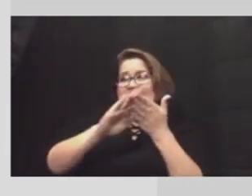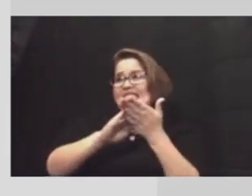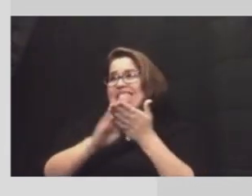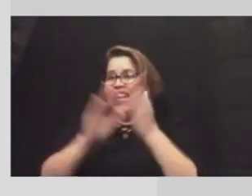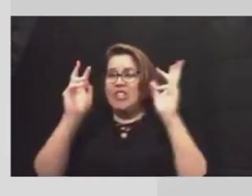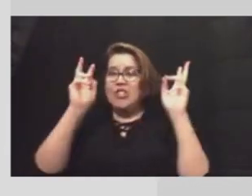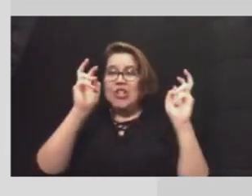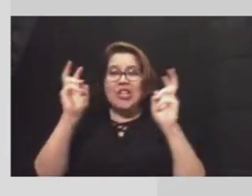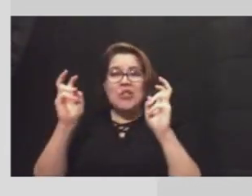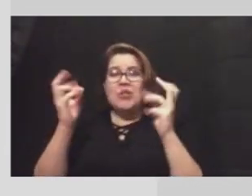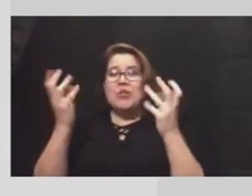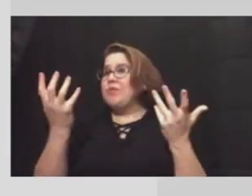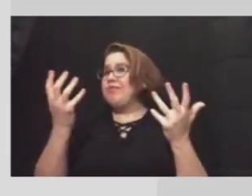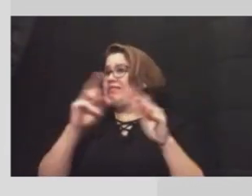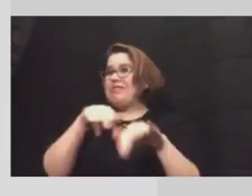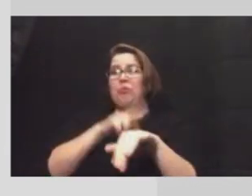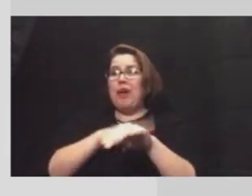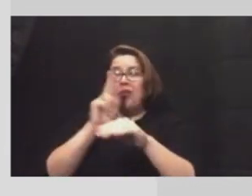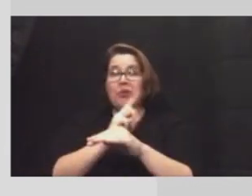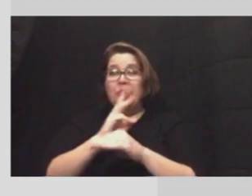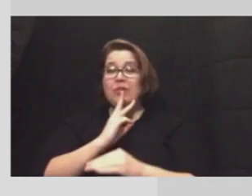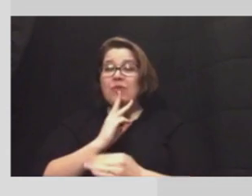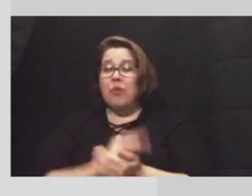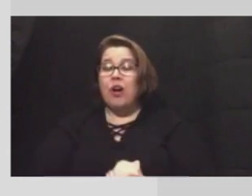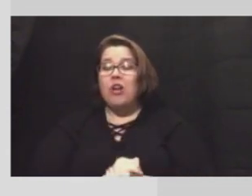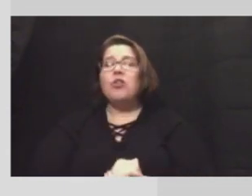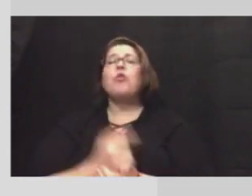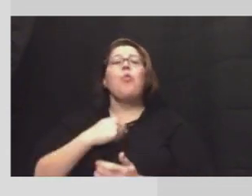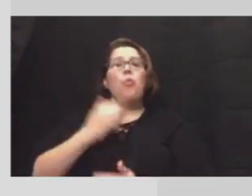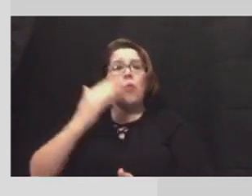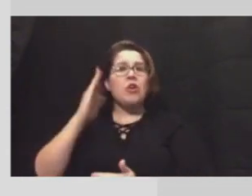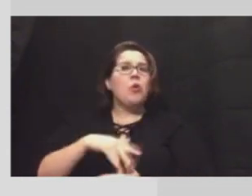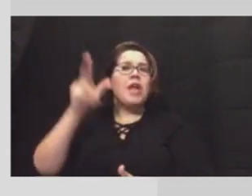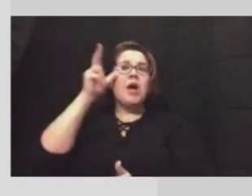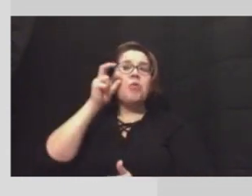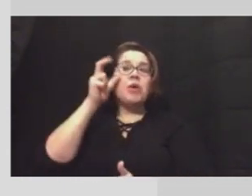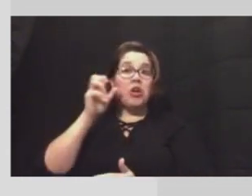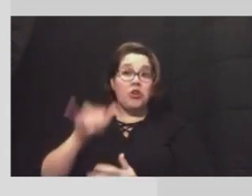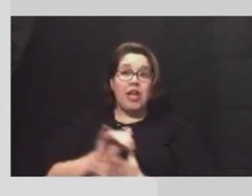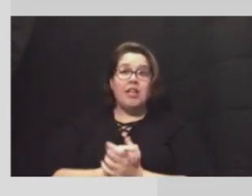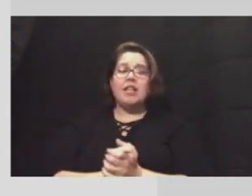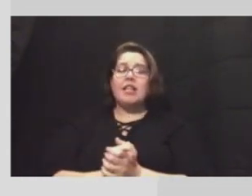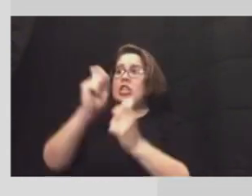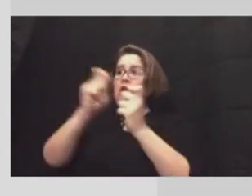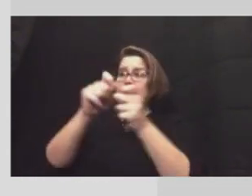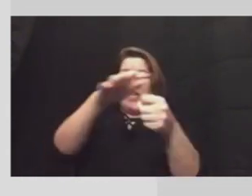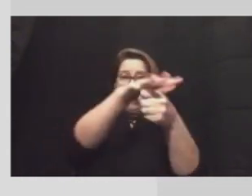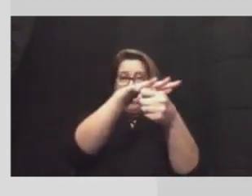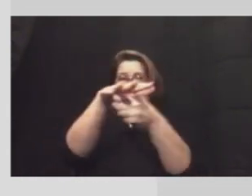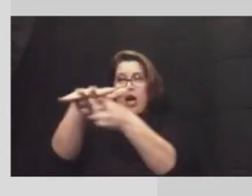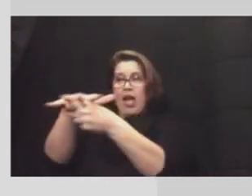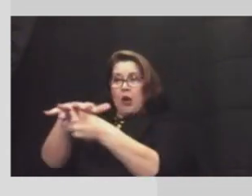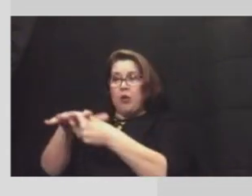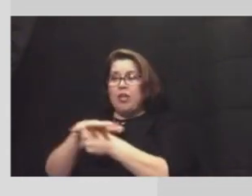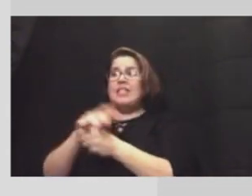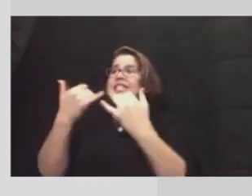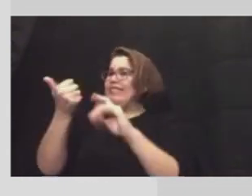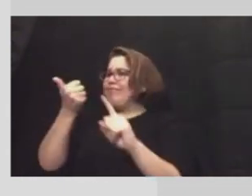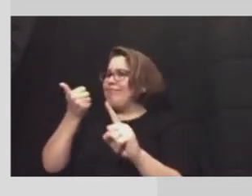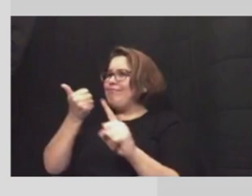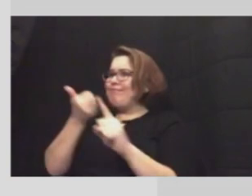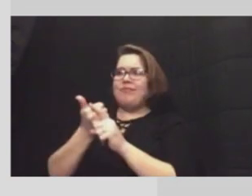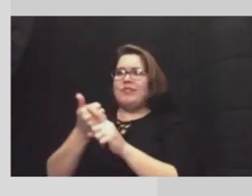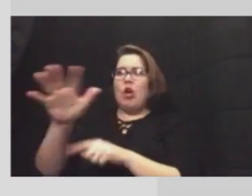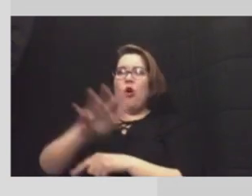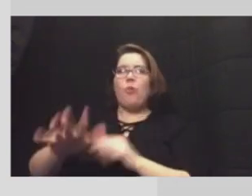the just the regular use of water so we hear that. There are certain neighborhoods that are still impacted throughout San